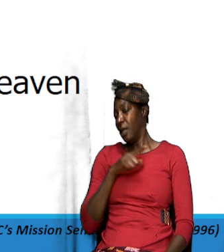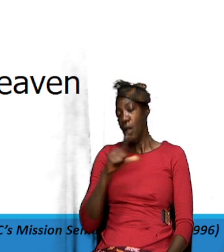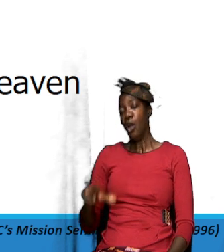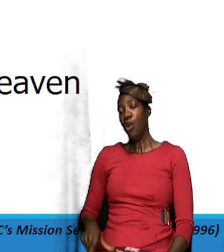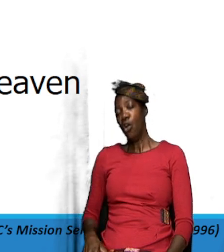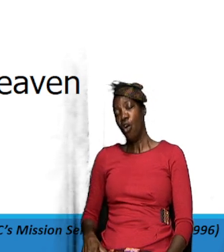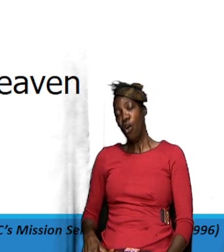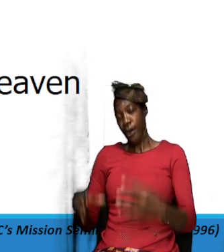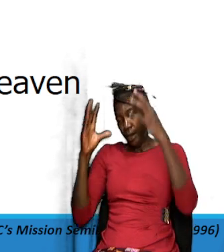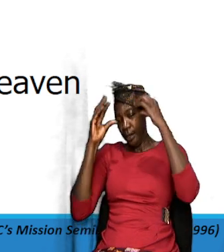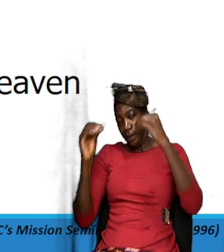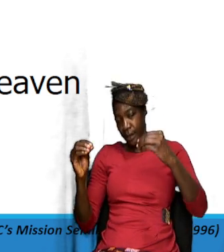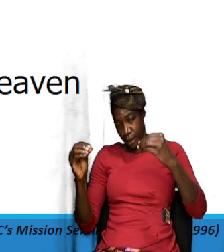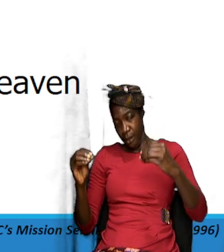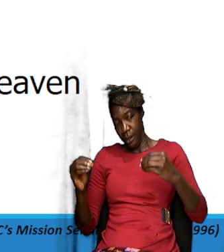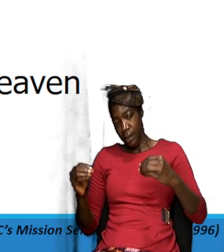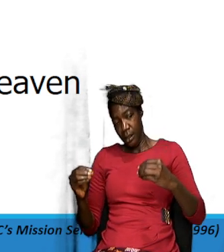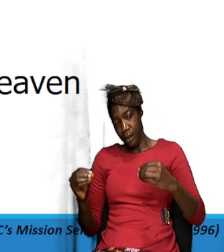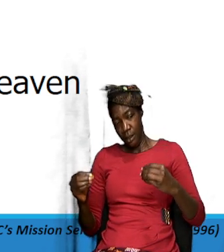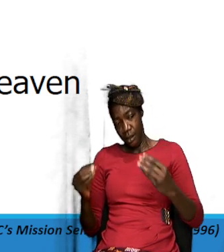teach us how to pray